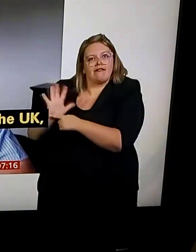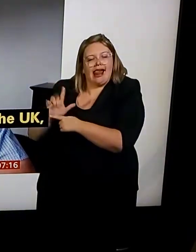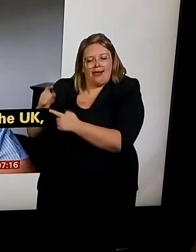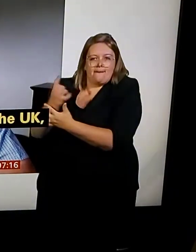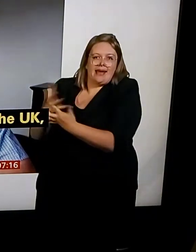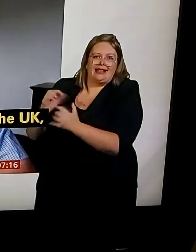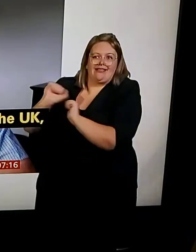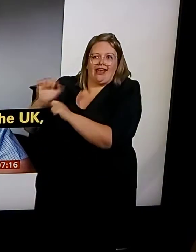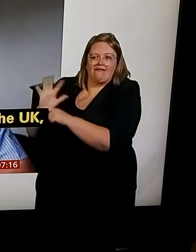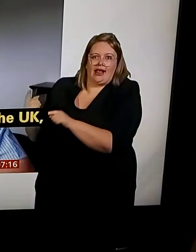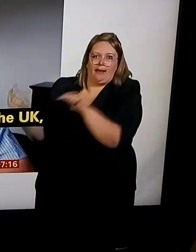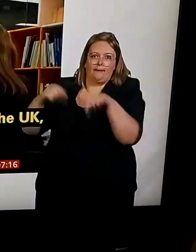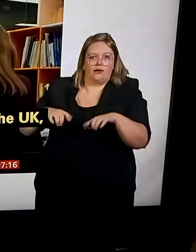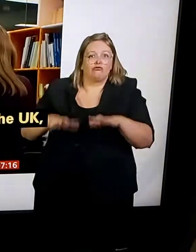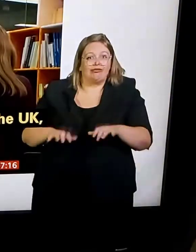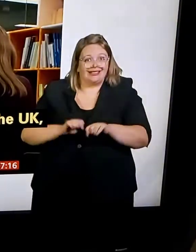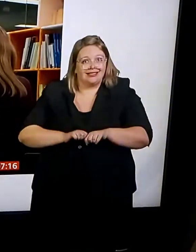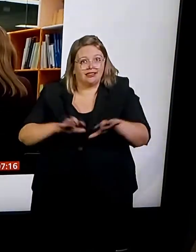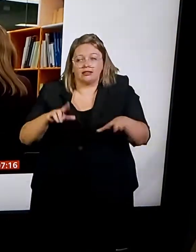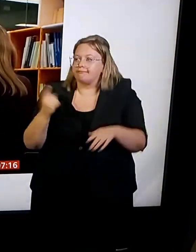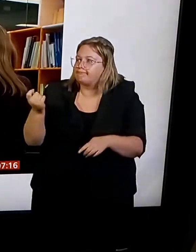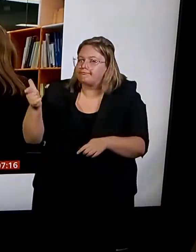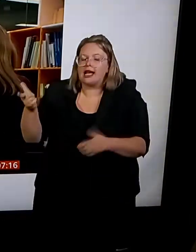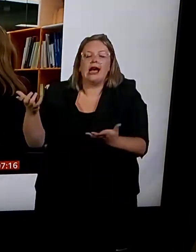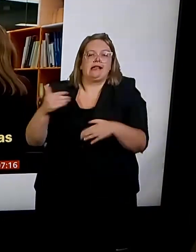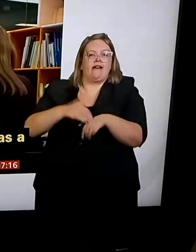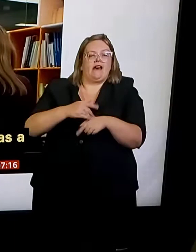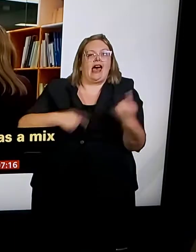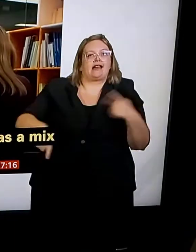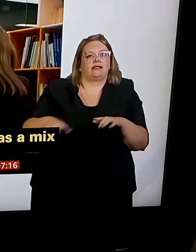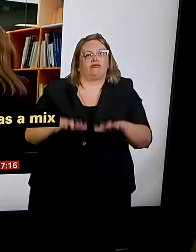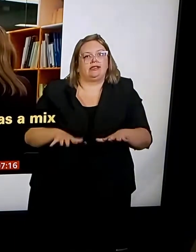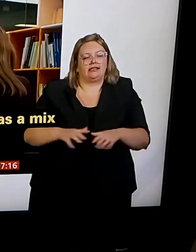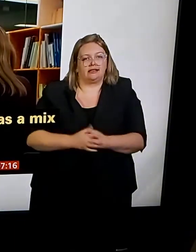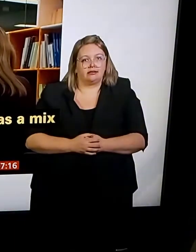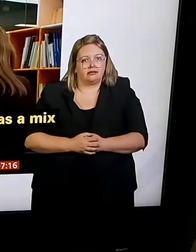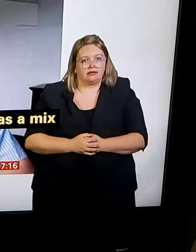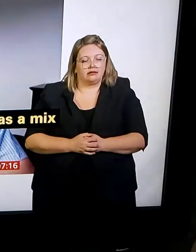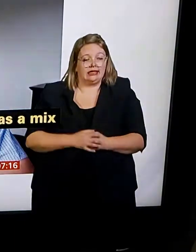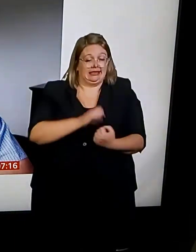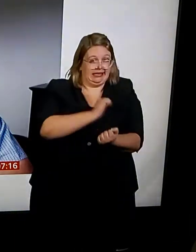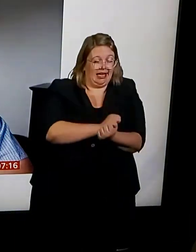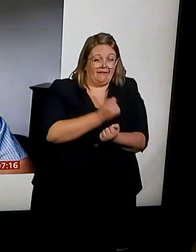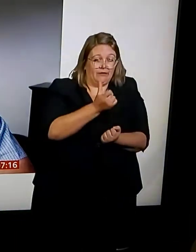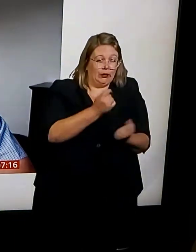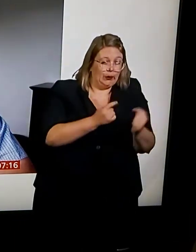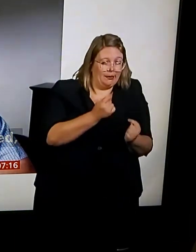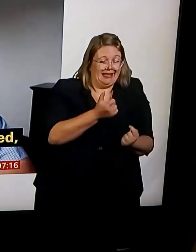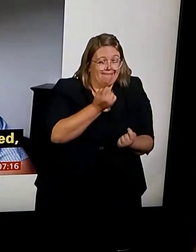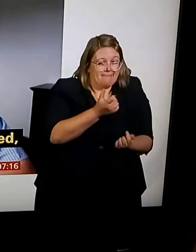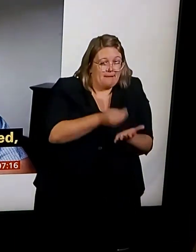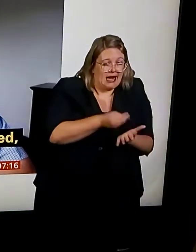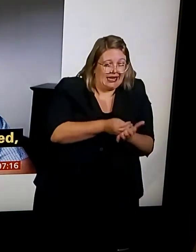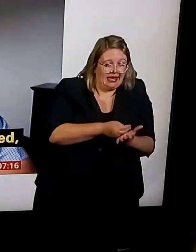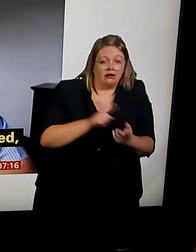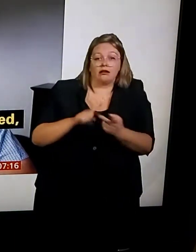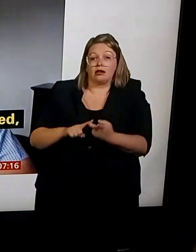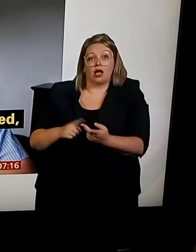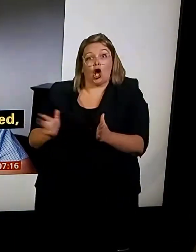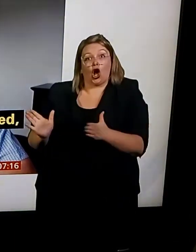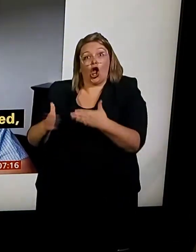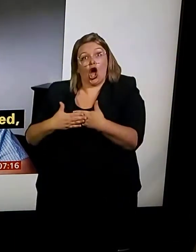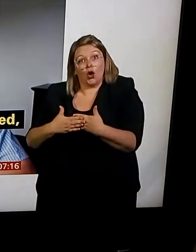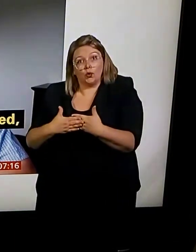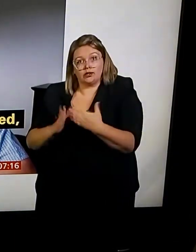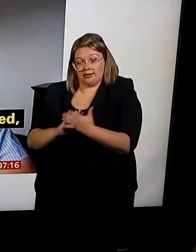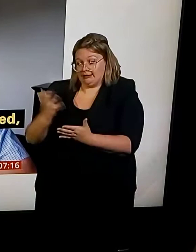Well, let's hope they all make it home safely soon. Still to come on the travel show. Rajan's got some suggestions for ways to